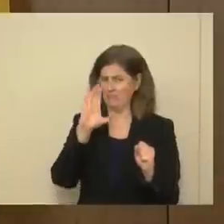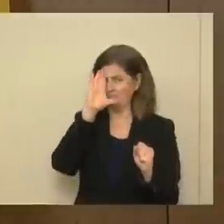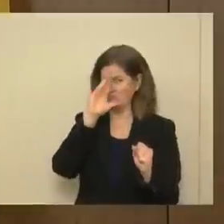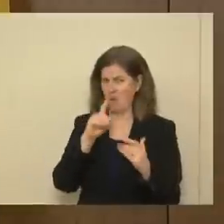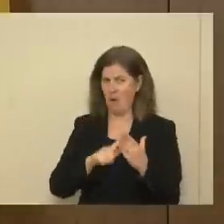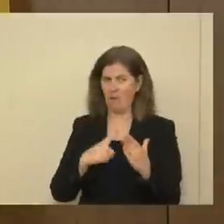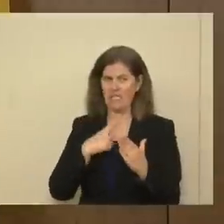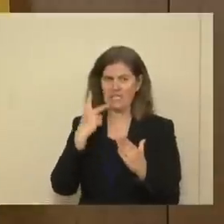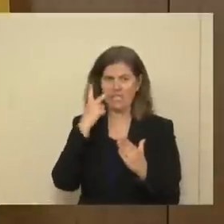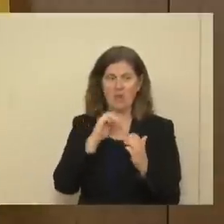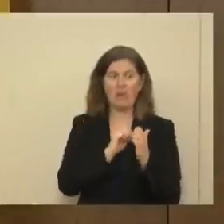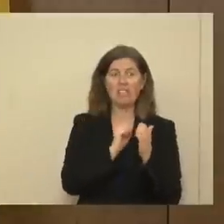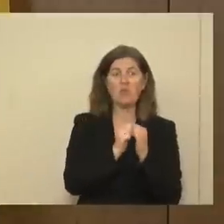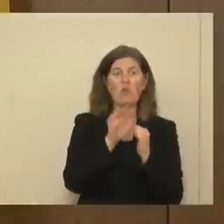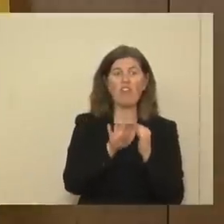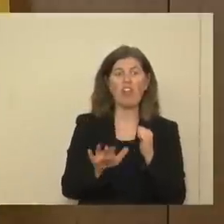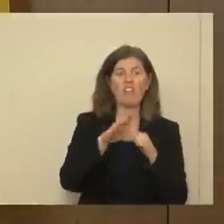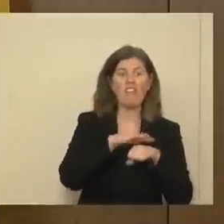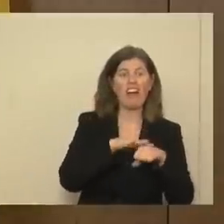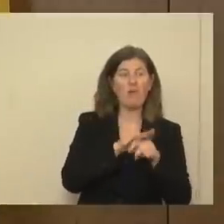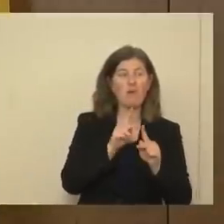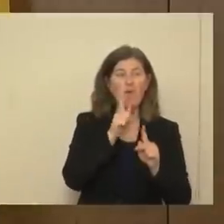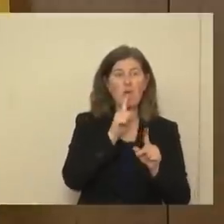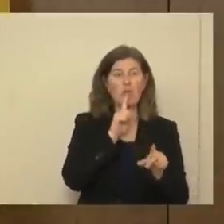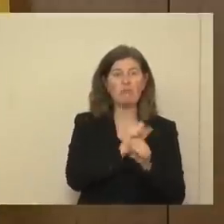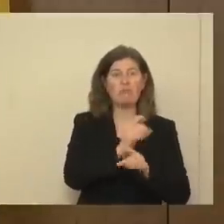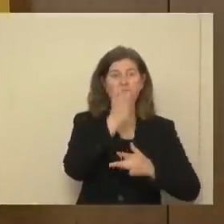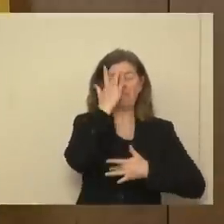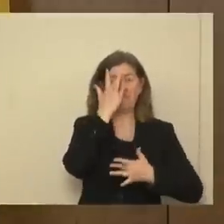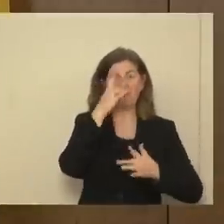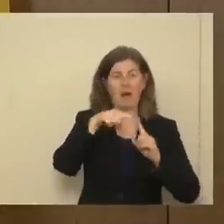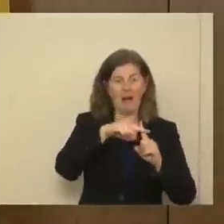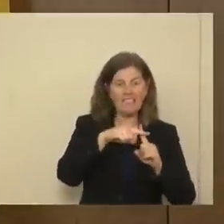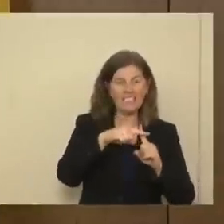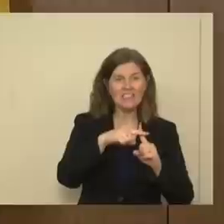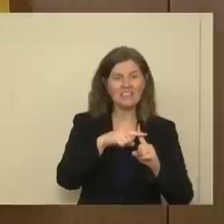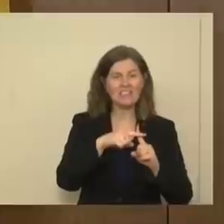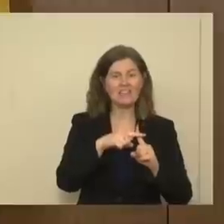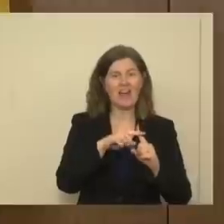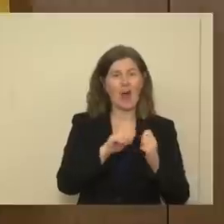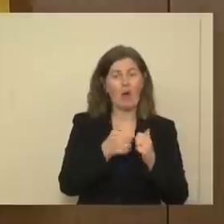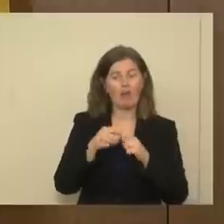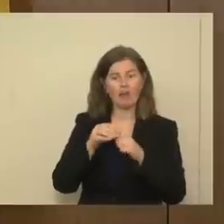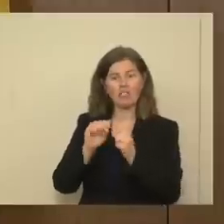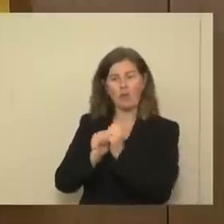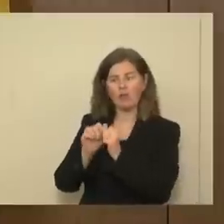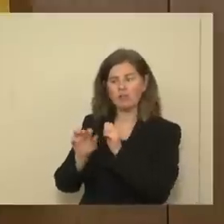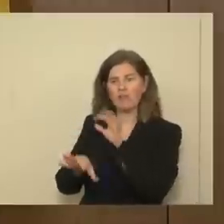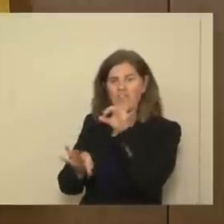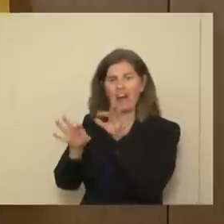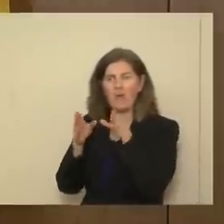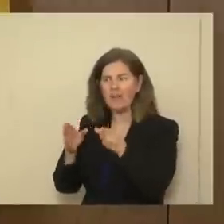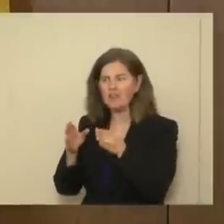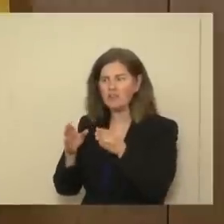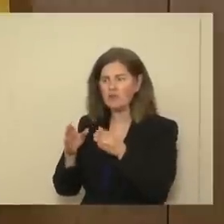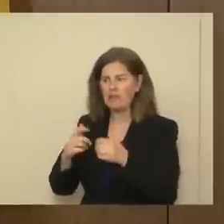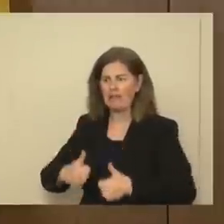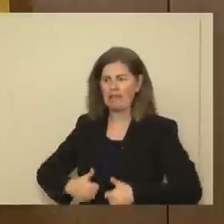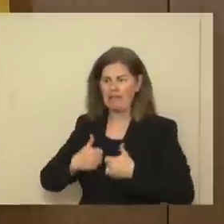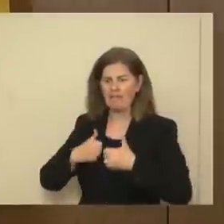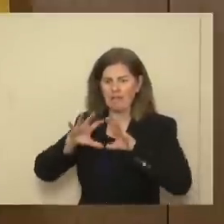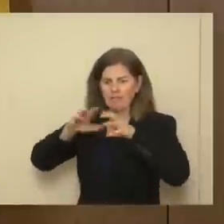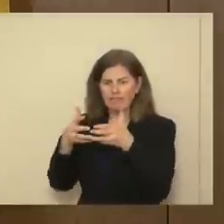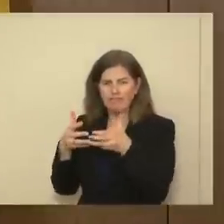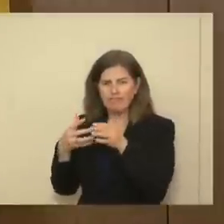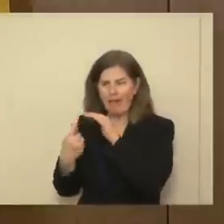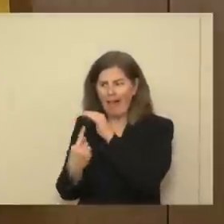seeing with sports nationally and the number of folks who test positive, ways in which other sports are finding ways to kind of live in a pod